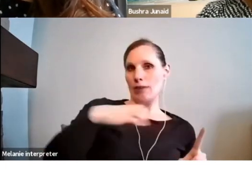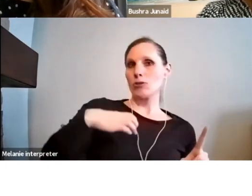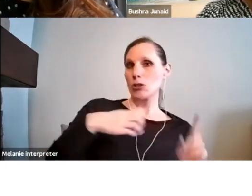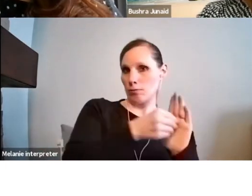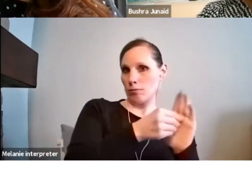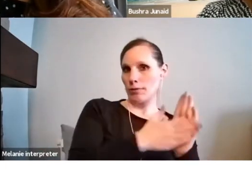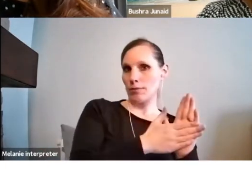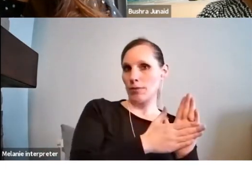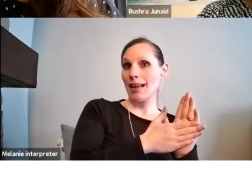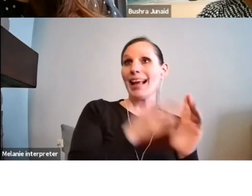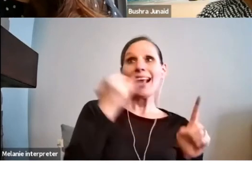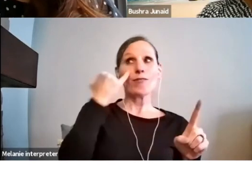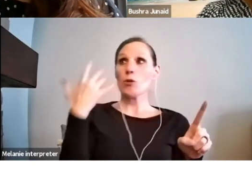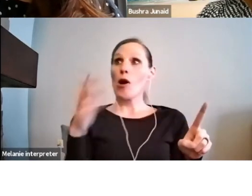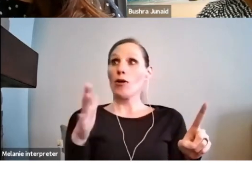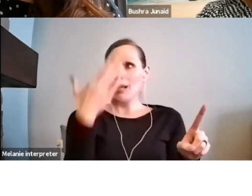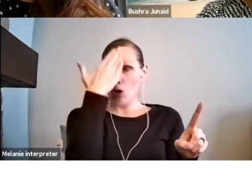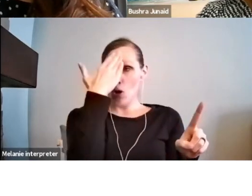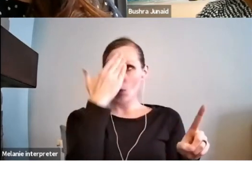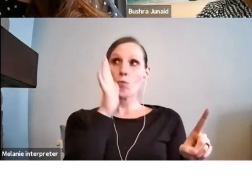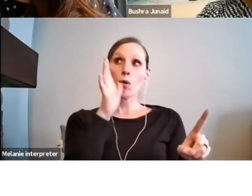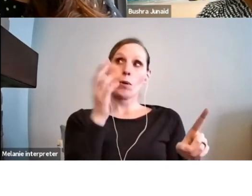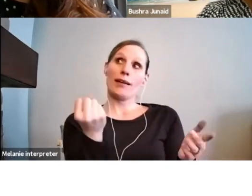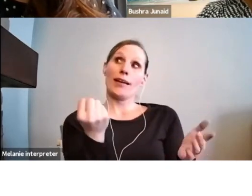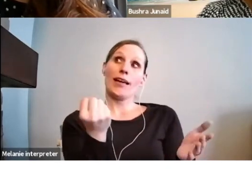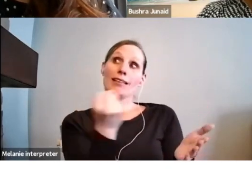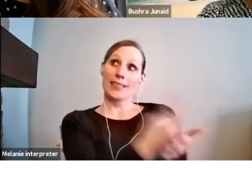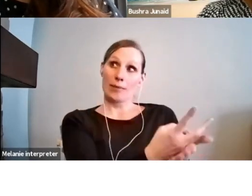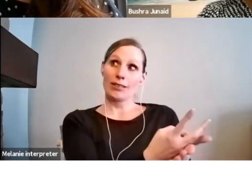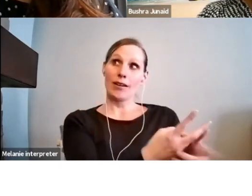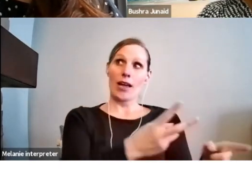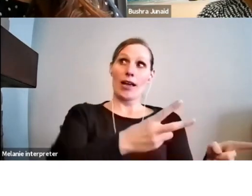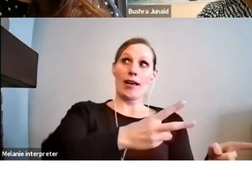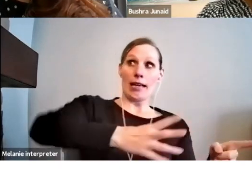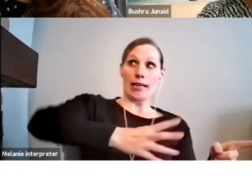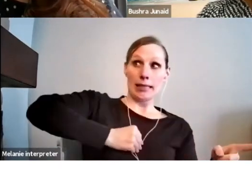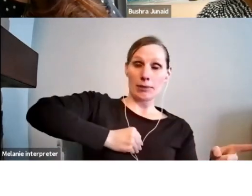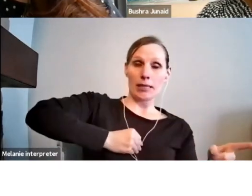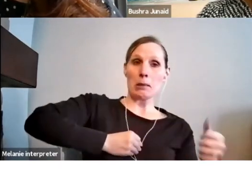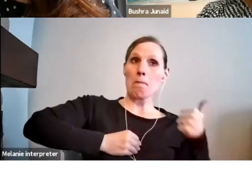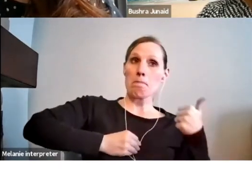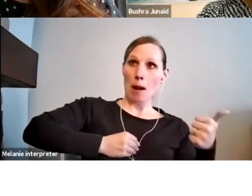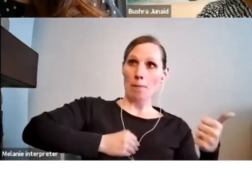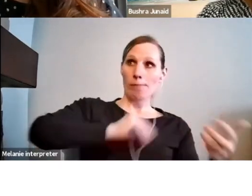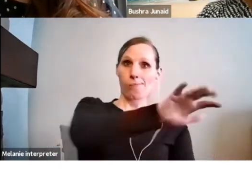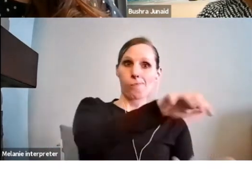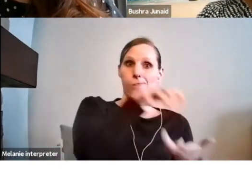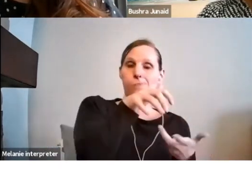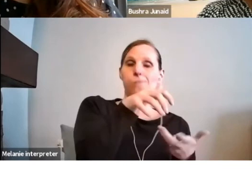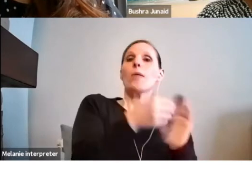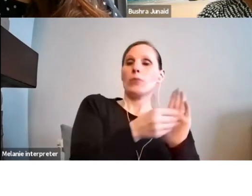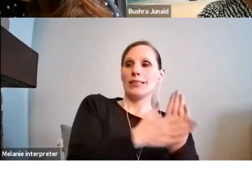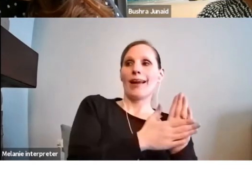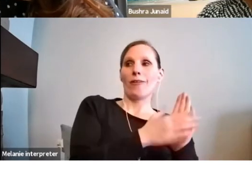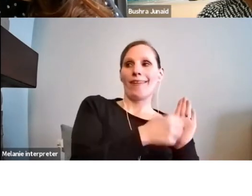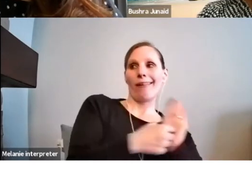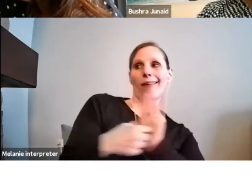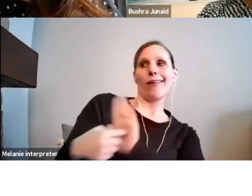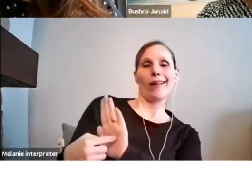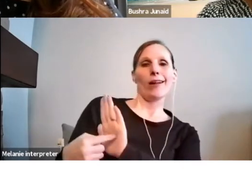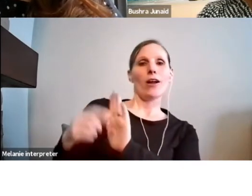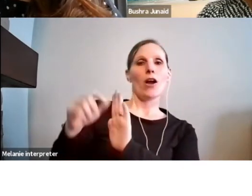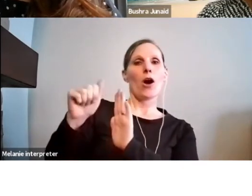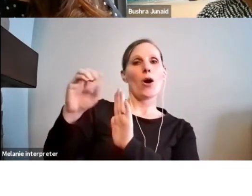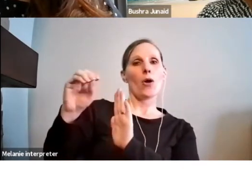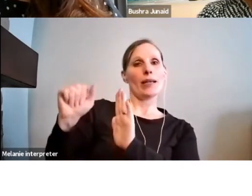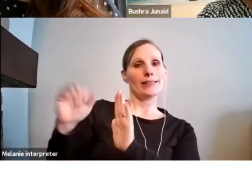if you already know the results of another grant application at the time that you apply to the OAC. If